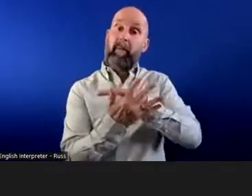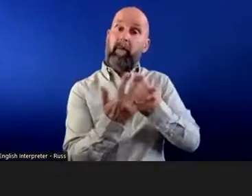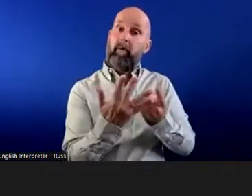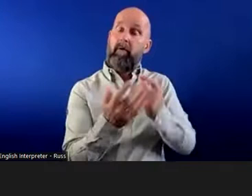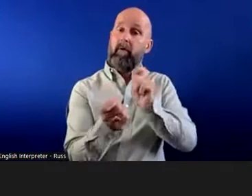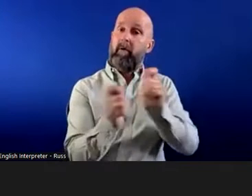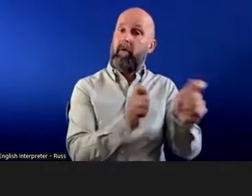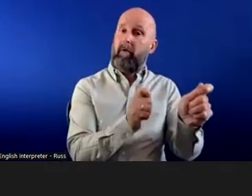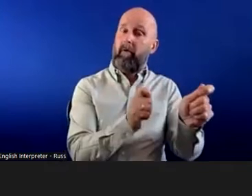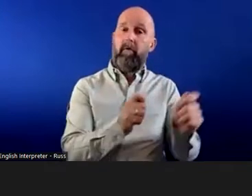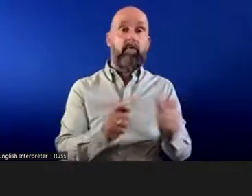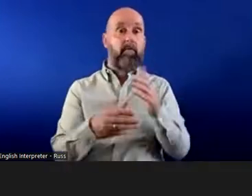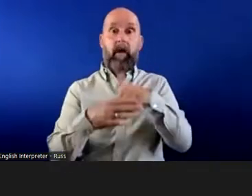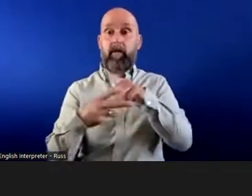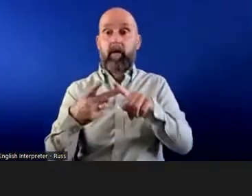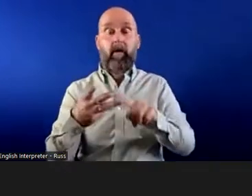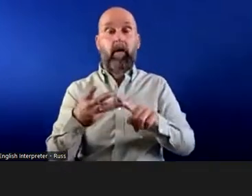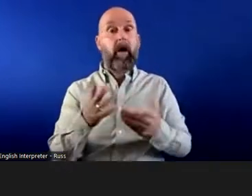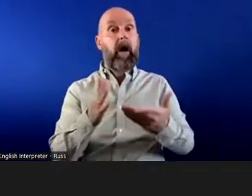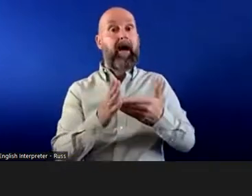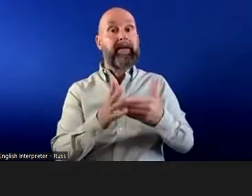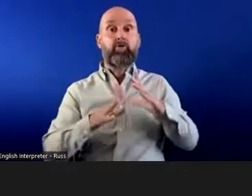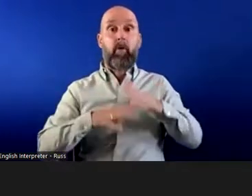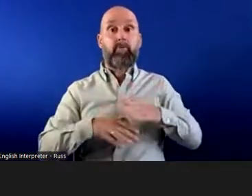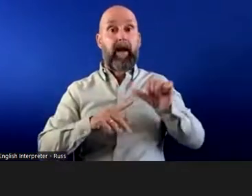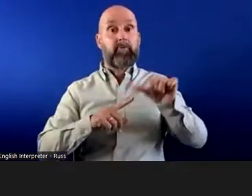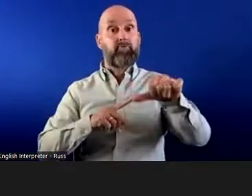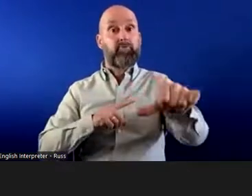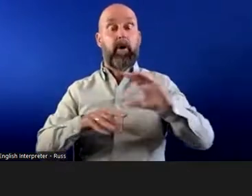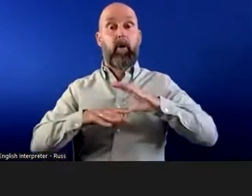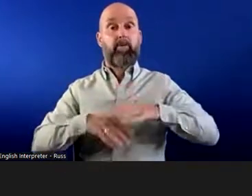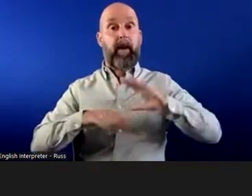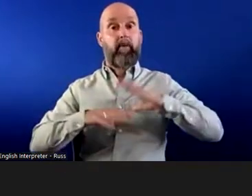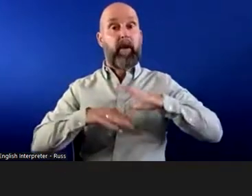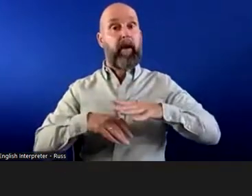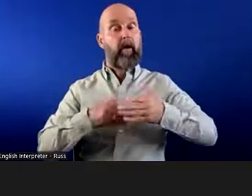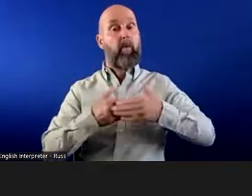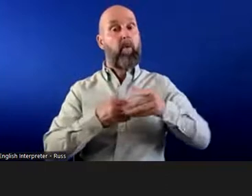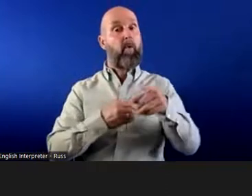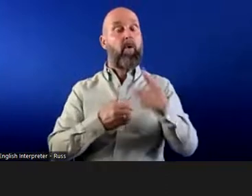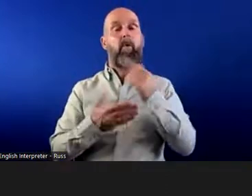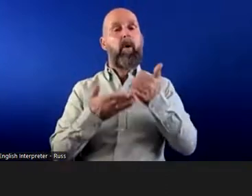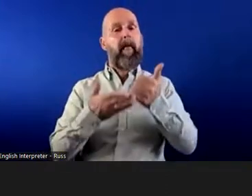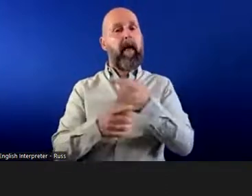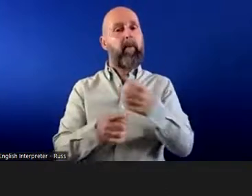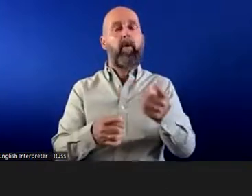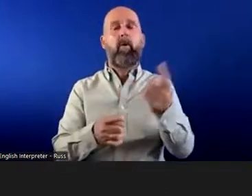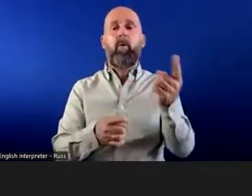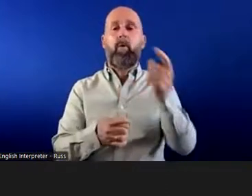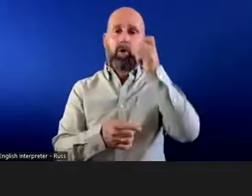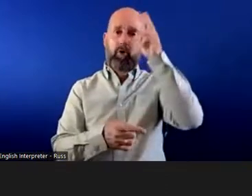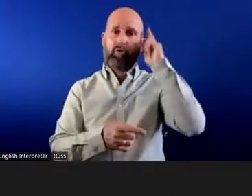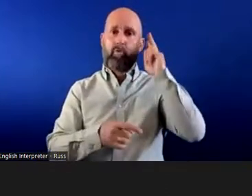It could include allowing additional breaks throughout the working day. I think this is particularly helpful for neurodiverse